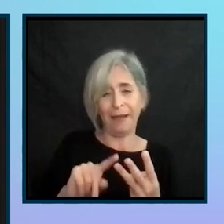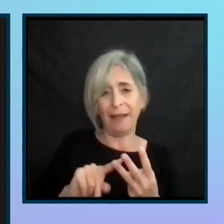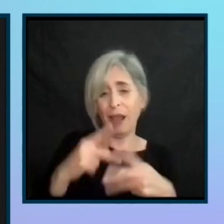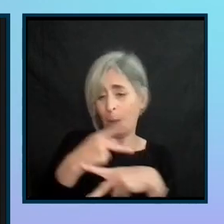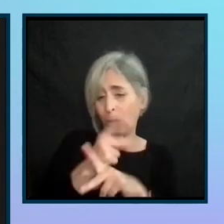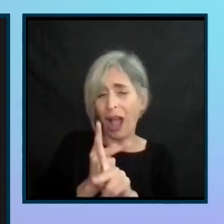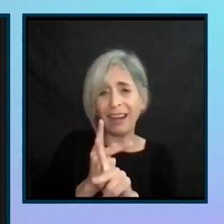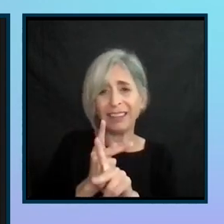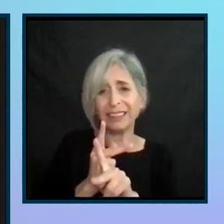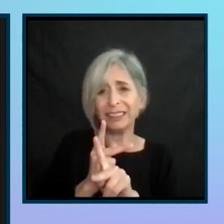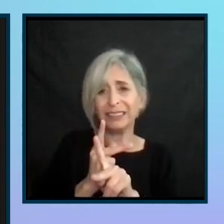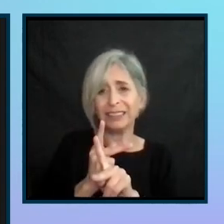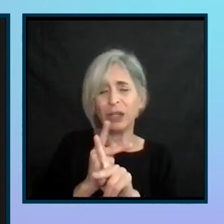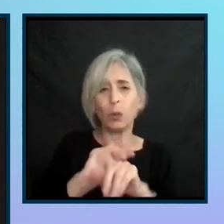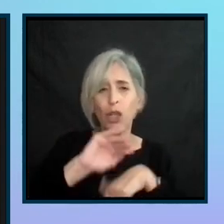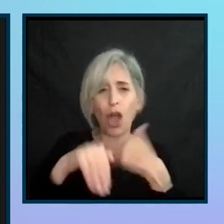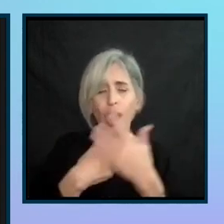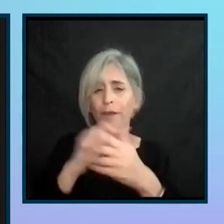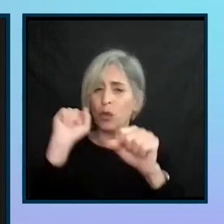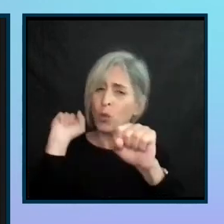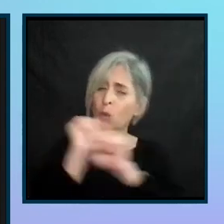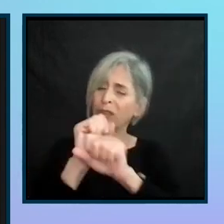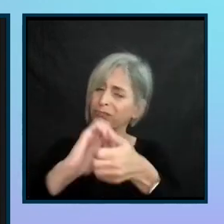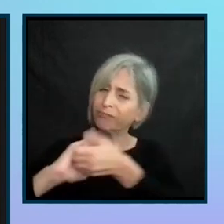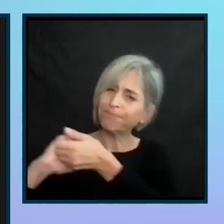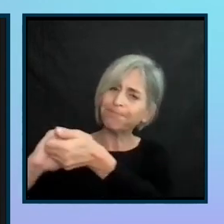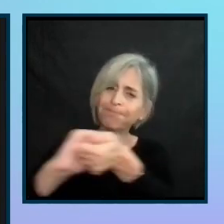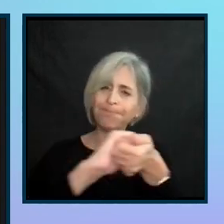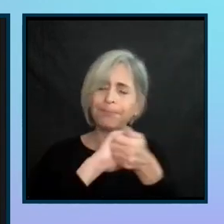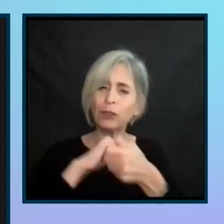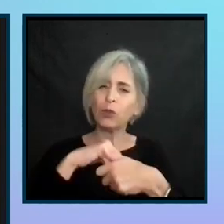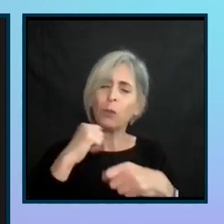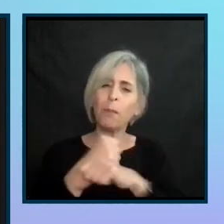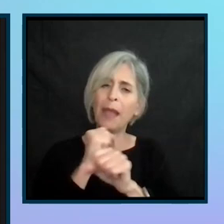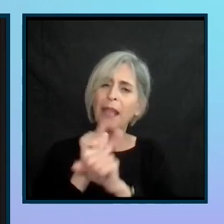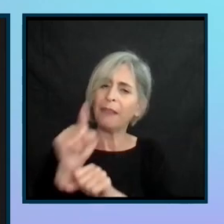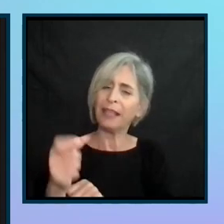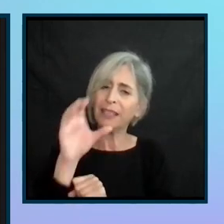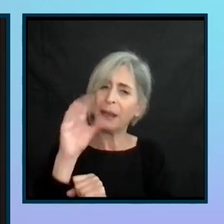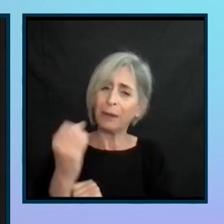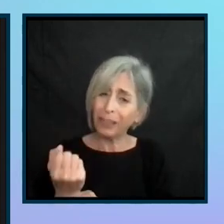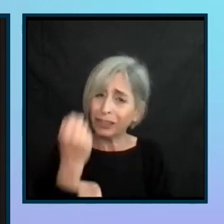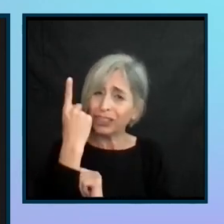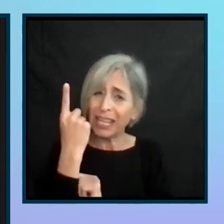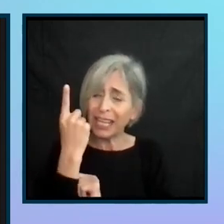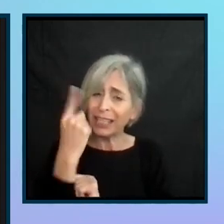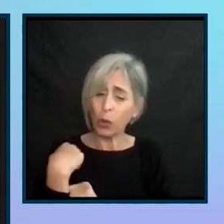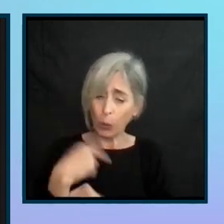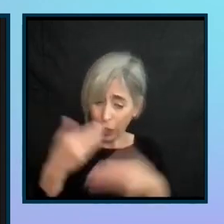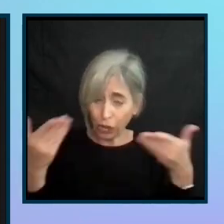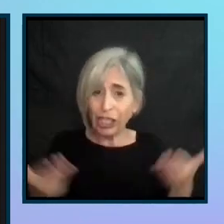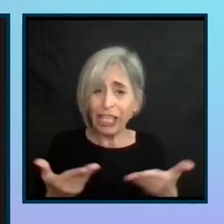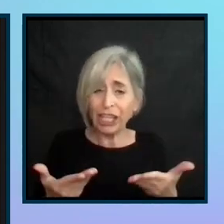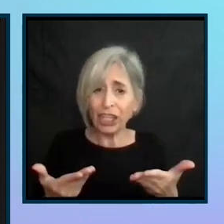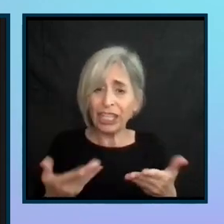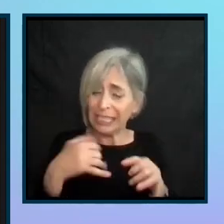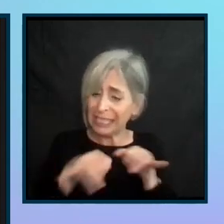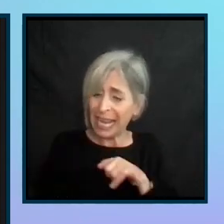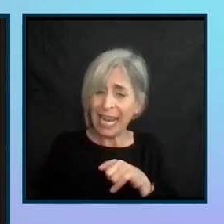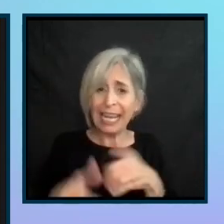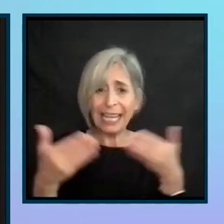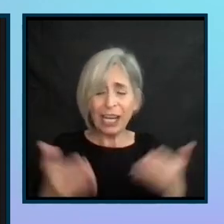product, I think we all have to work together to make these companies understand that we are here and we are here to stay.